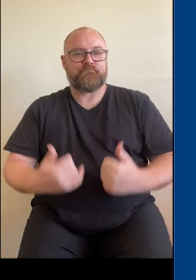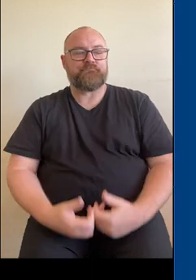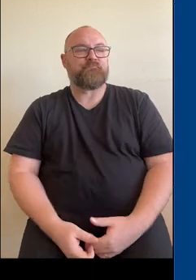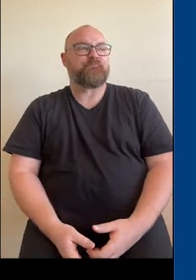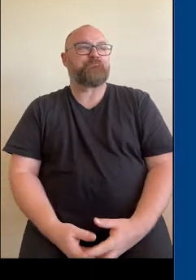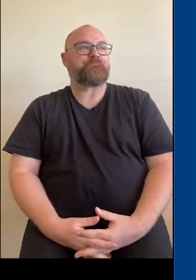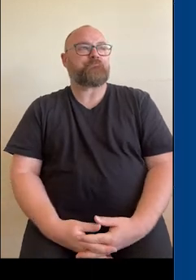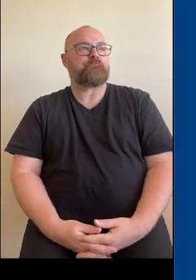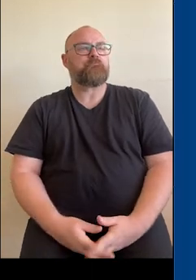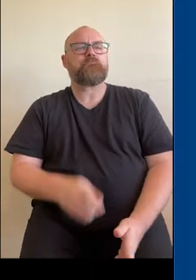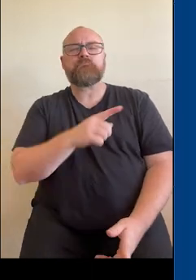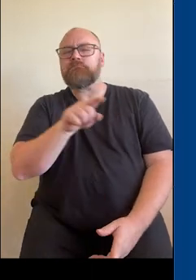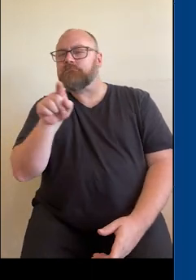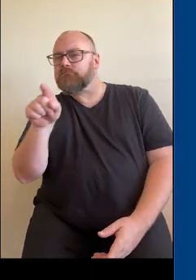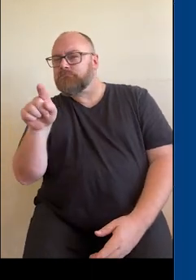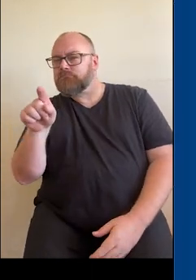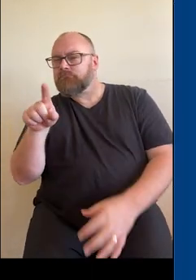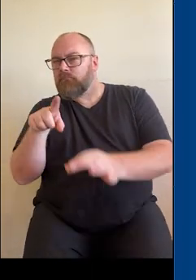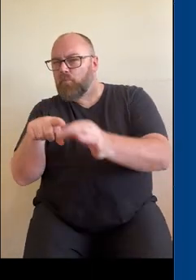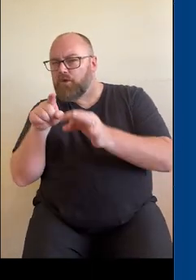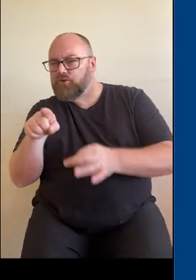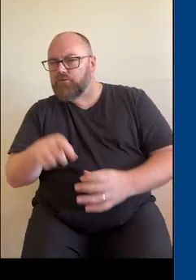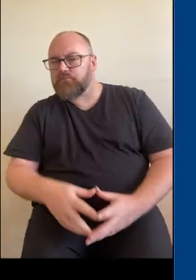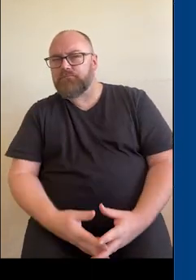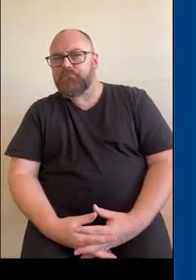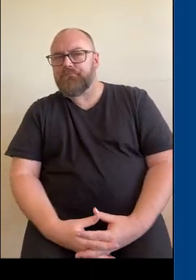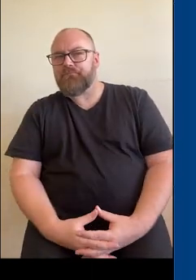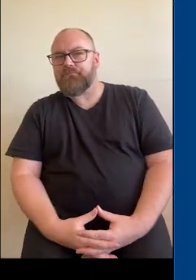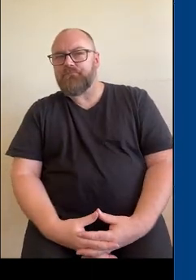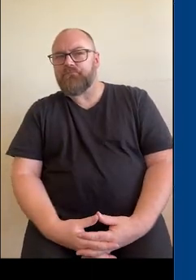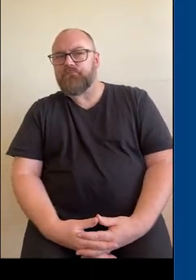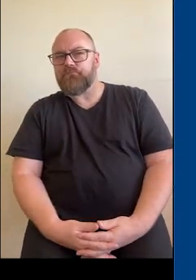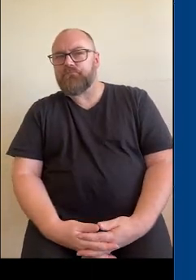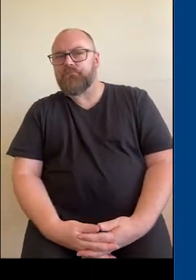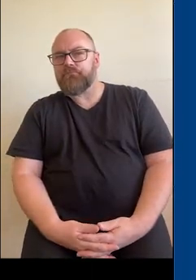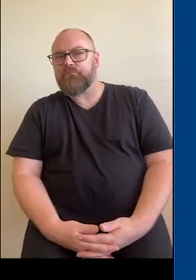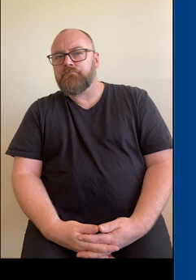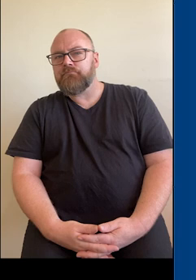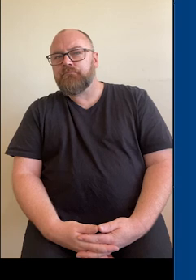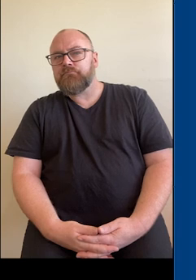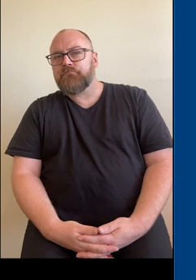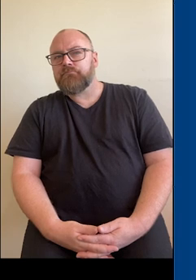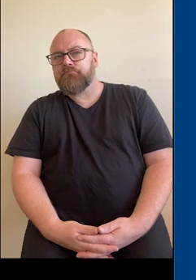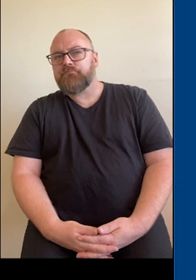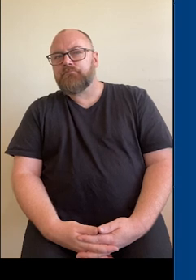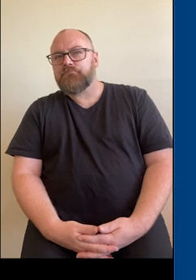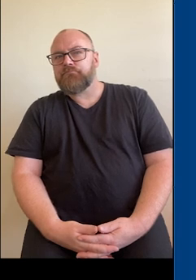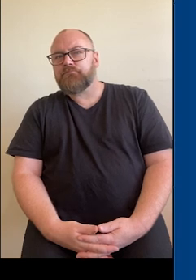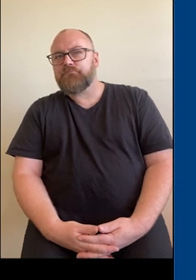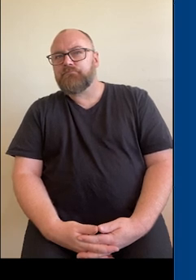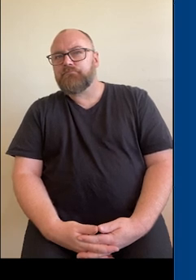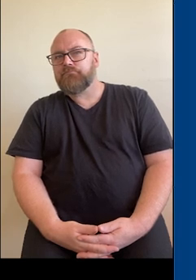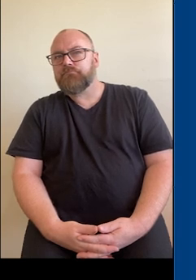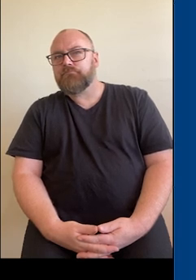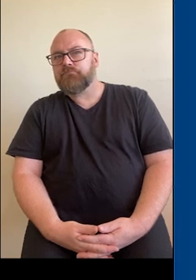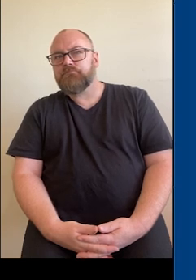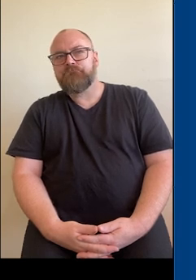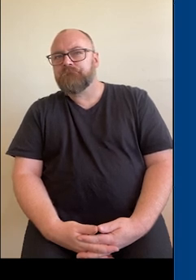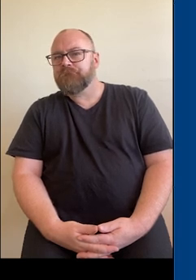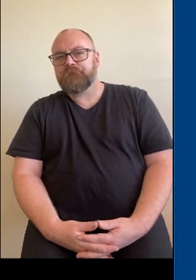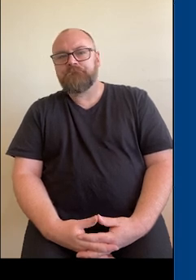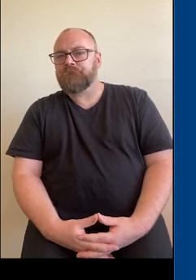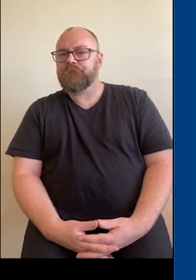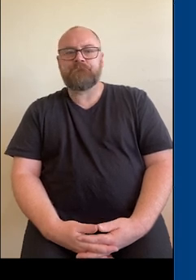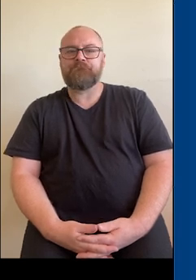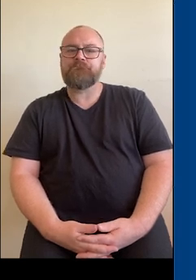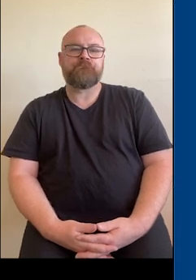So I'll just check the question box and see if there's any other questions coming through. can't